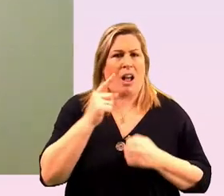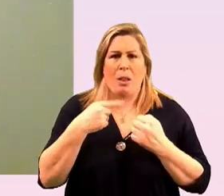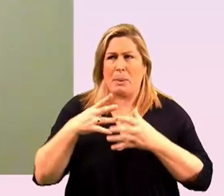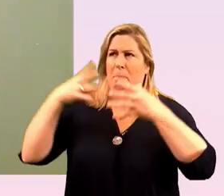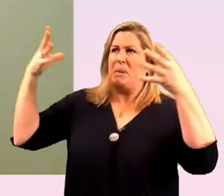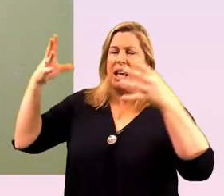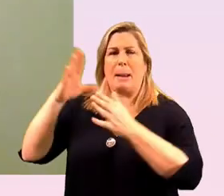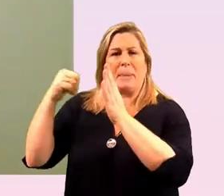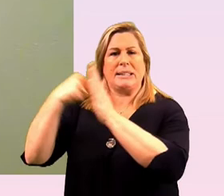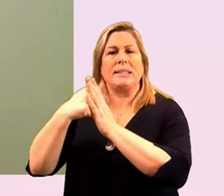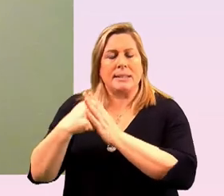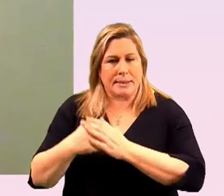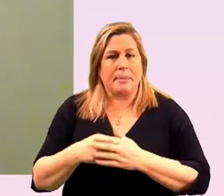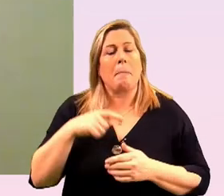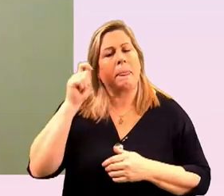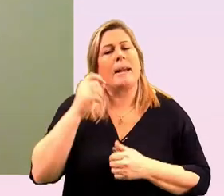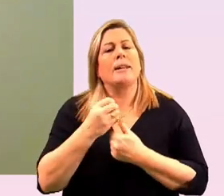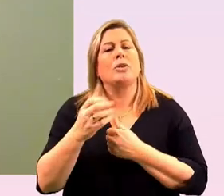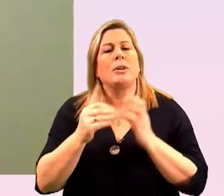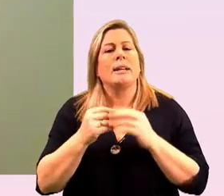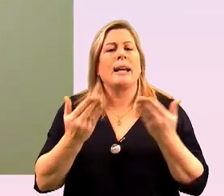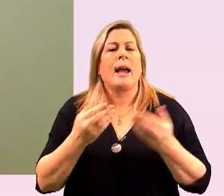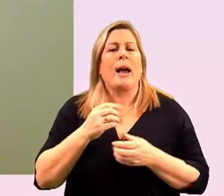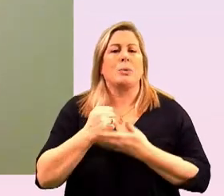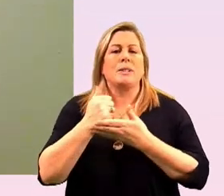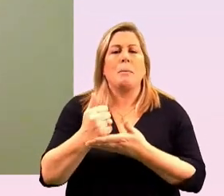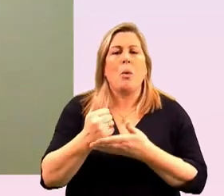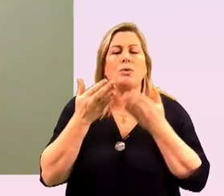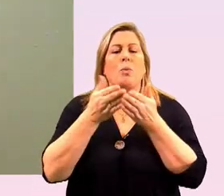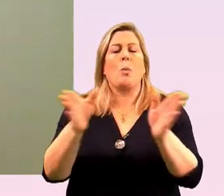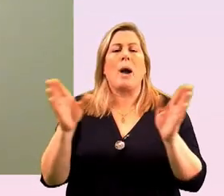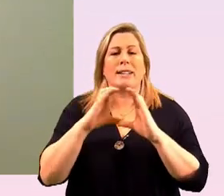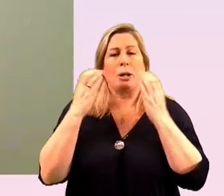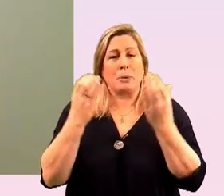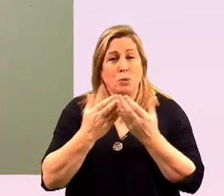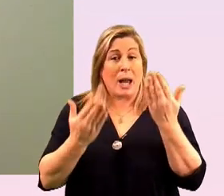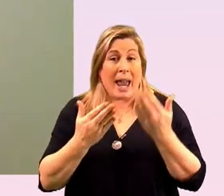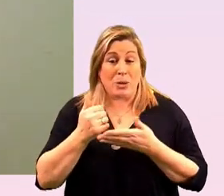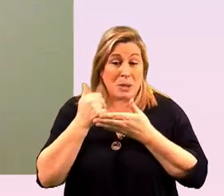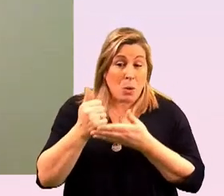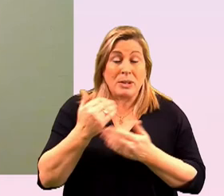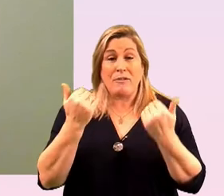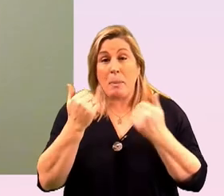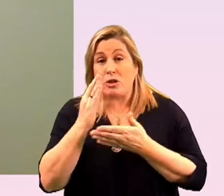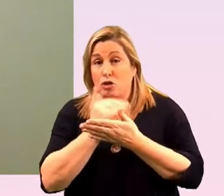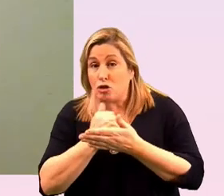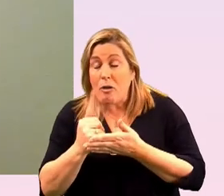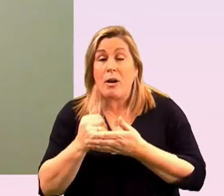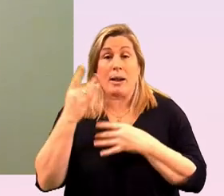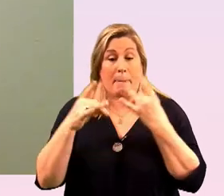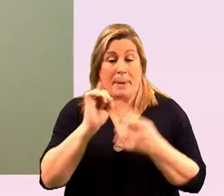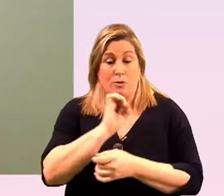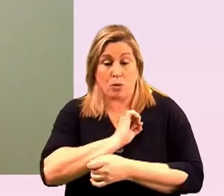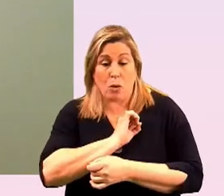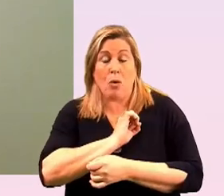um i think another thing is how do we support the wider community how do we support with information sharing and how to make sure that